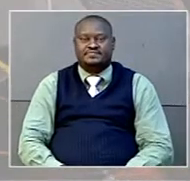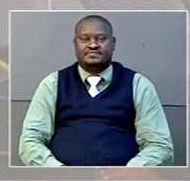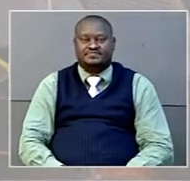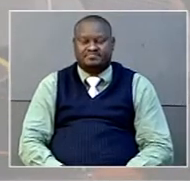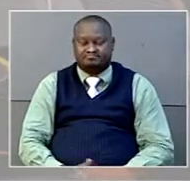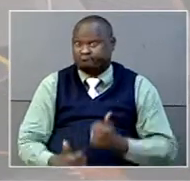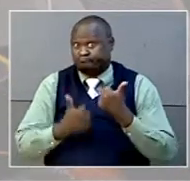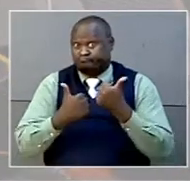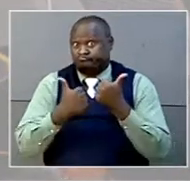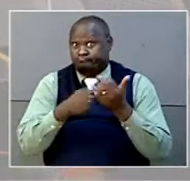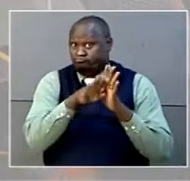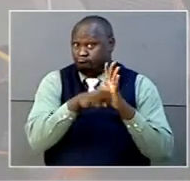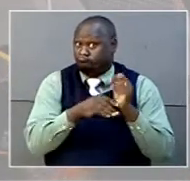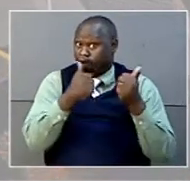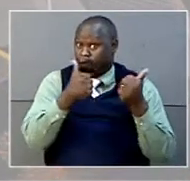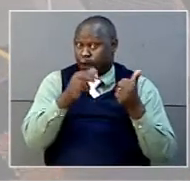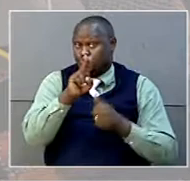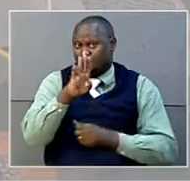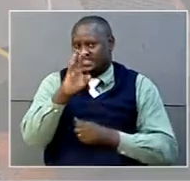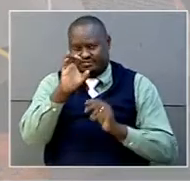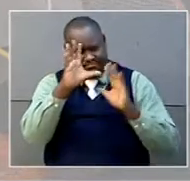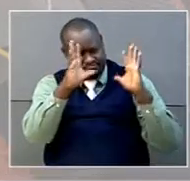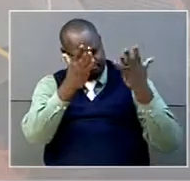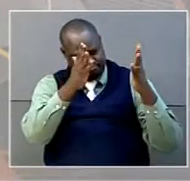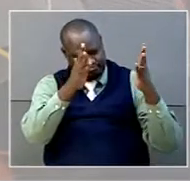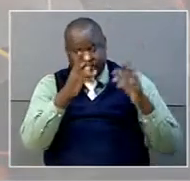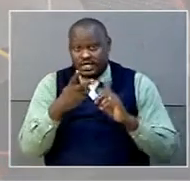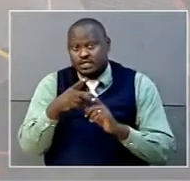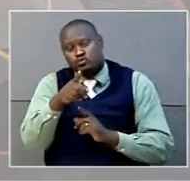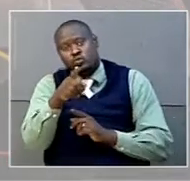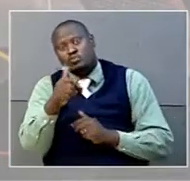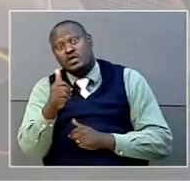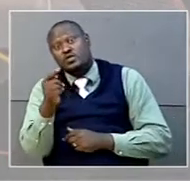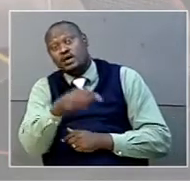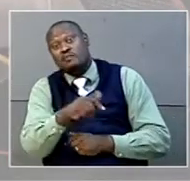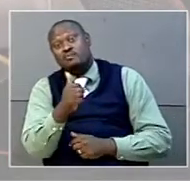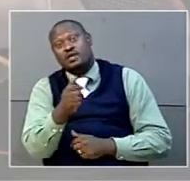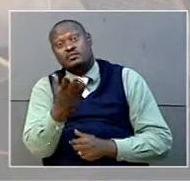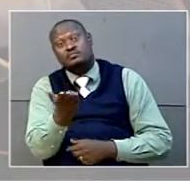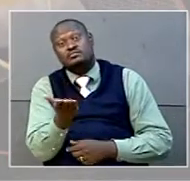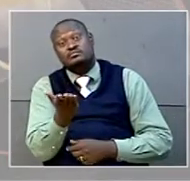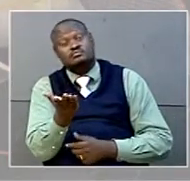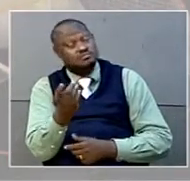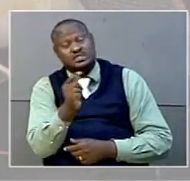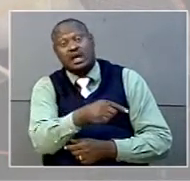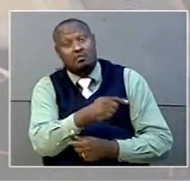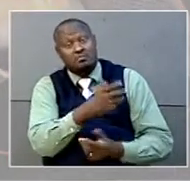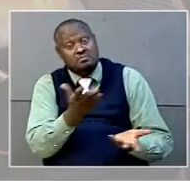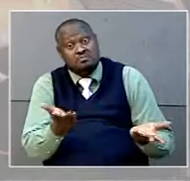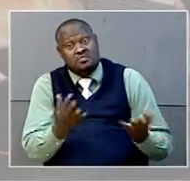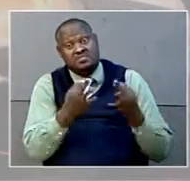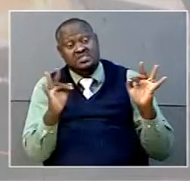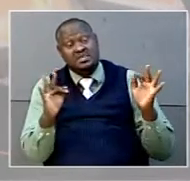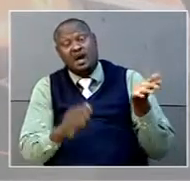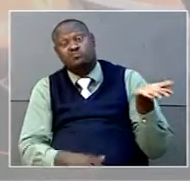Good initiative there by the national broadcast and of course those of you who have not yet come to the camp to the health camp you can